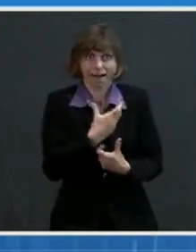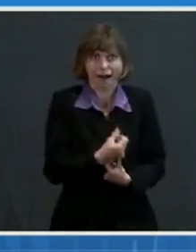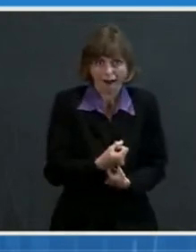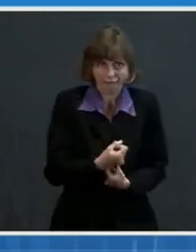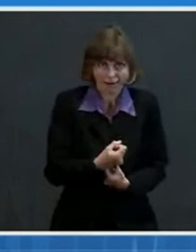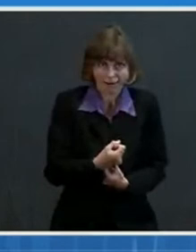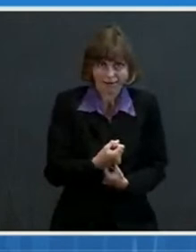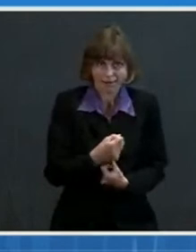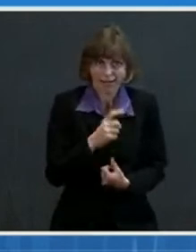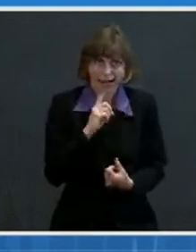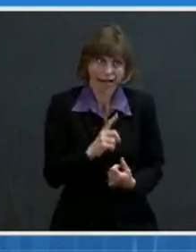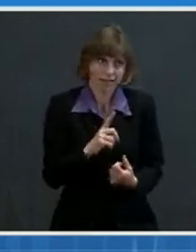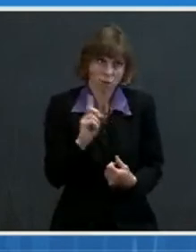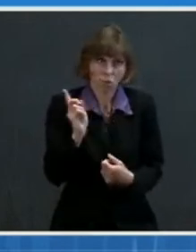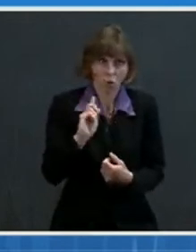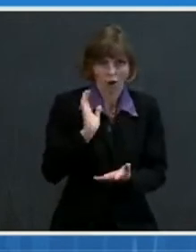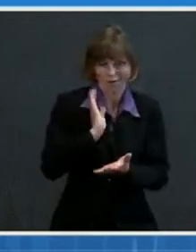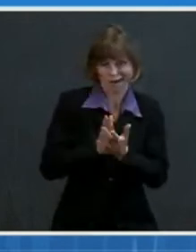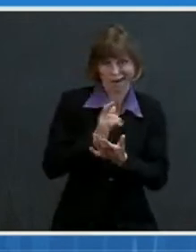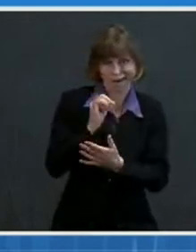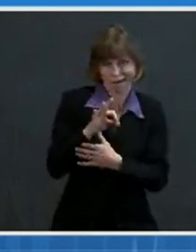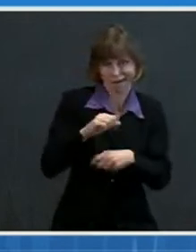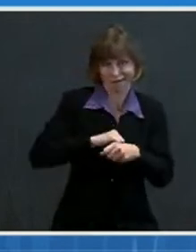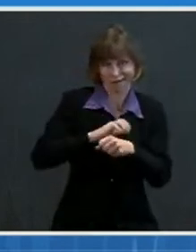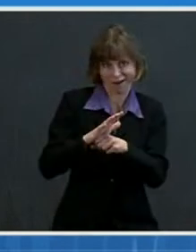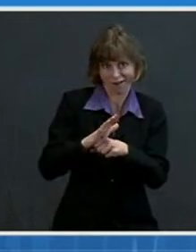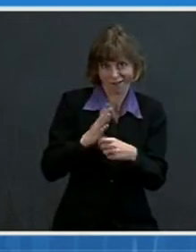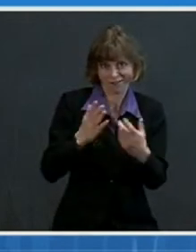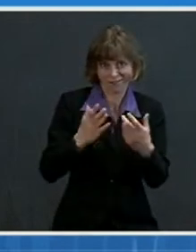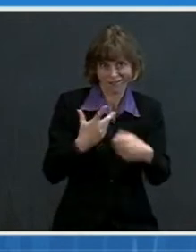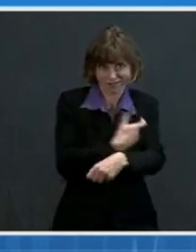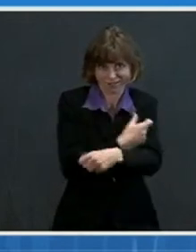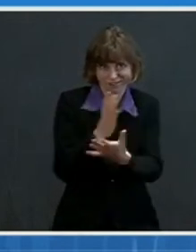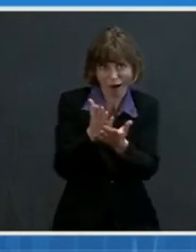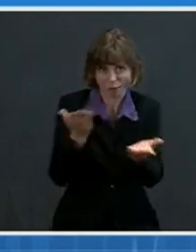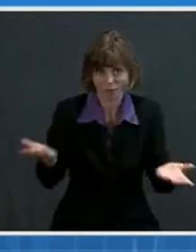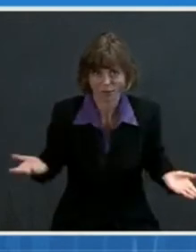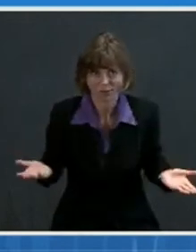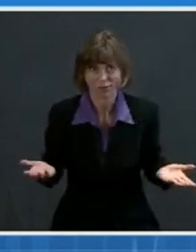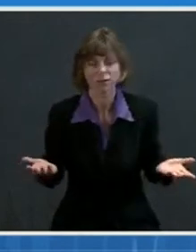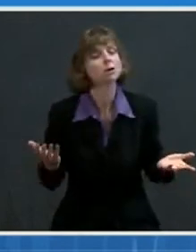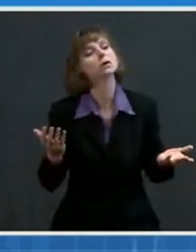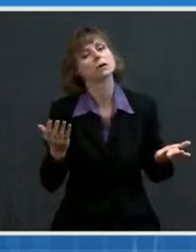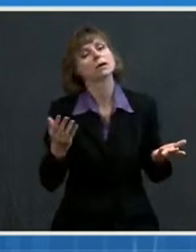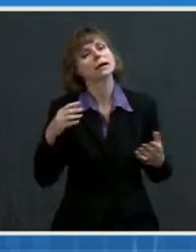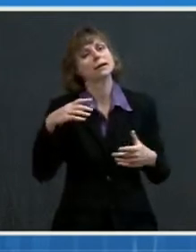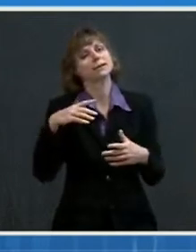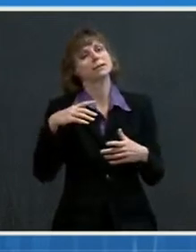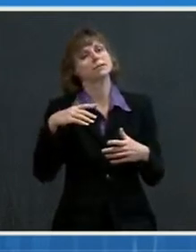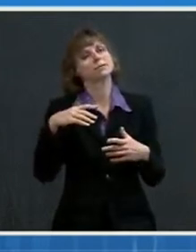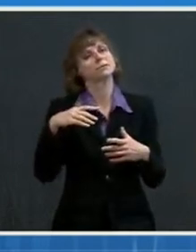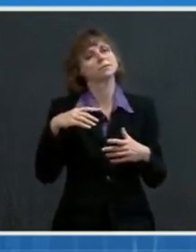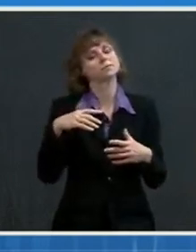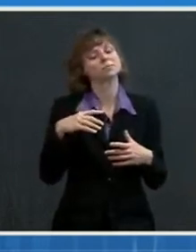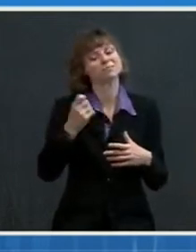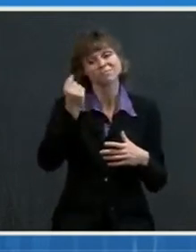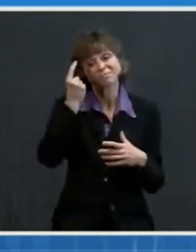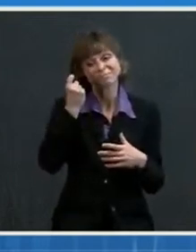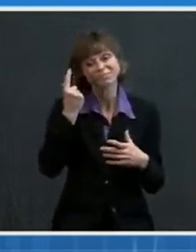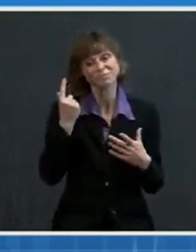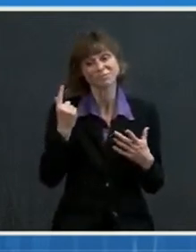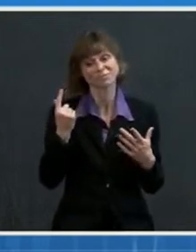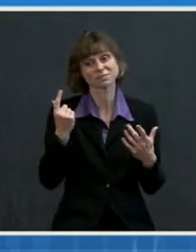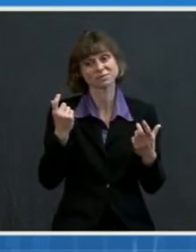difference in vaccine uptake that we're already seeing. In the context of inequitable systems, we must take